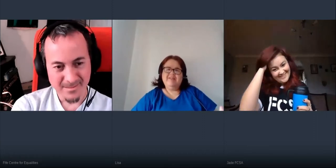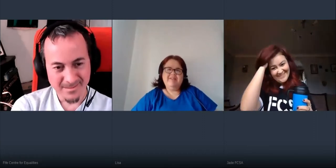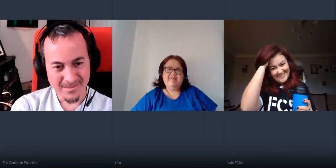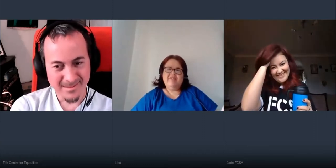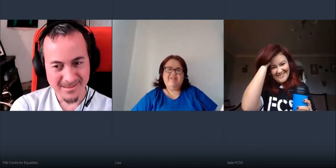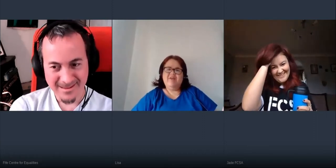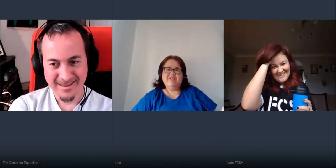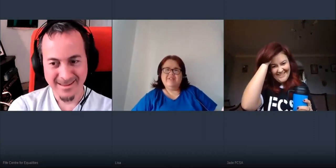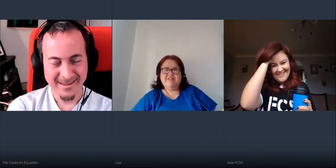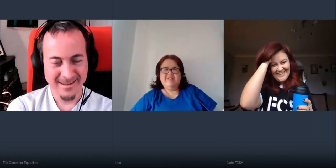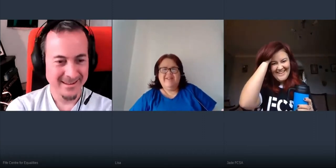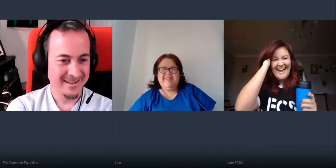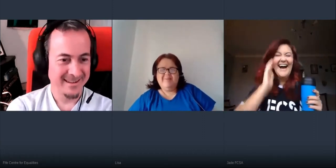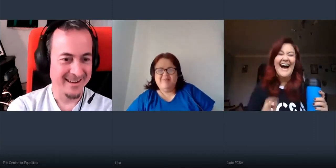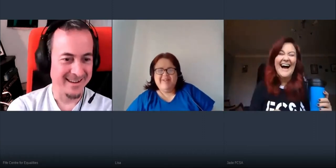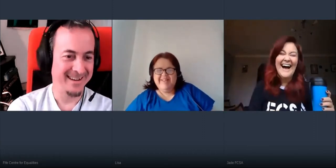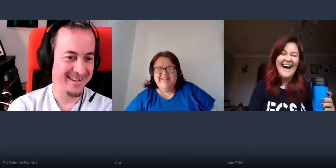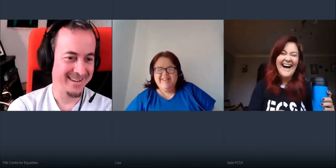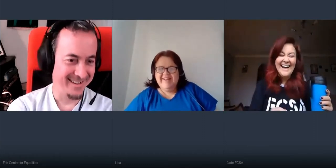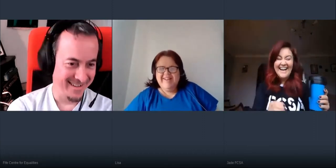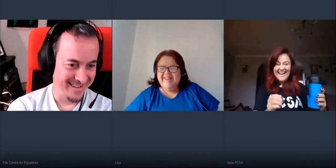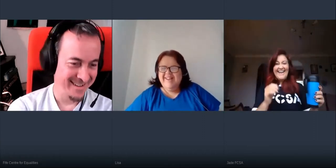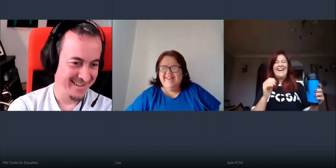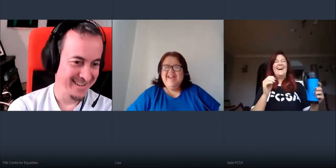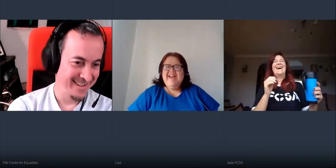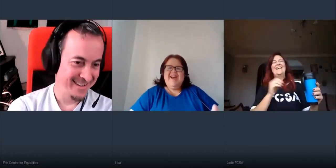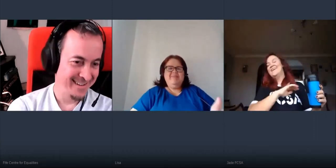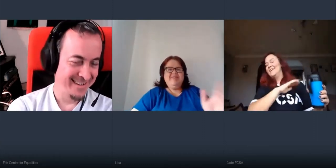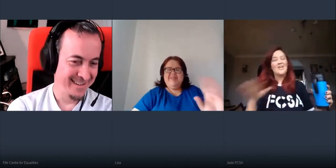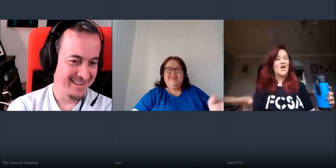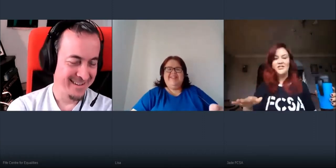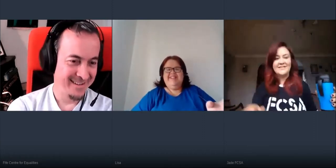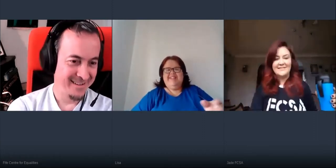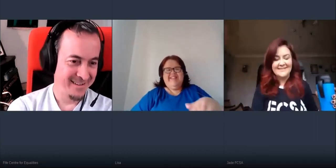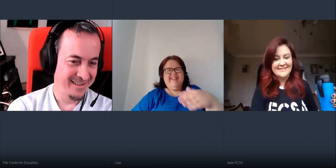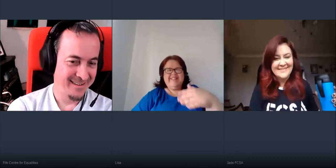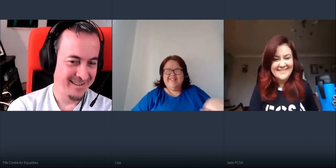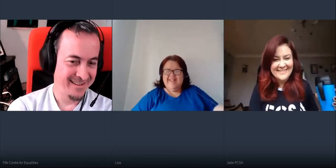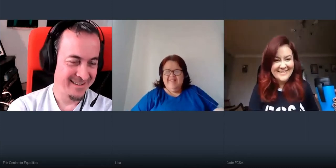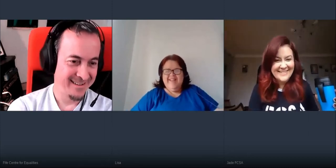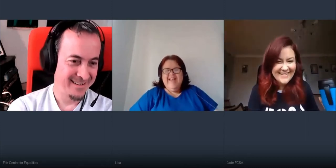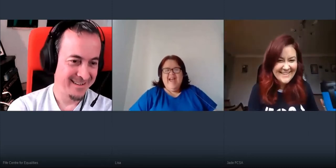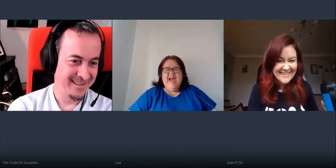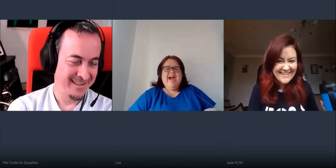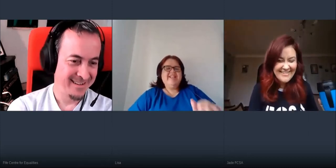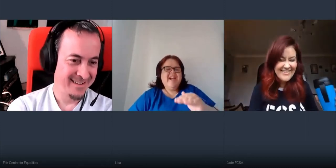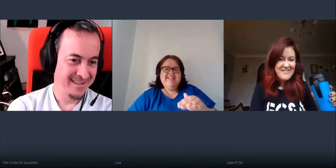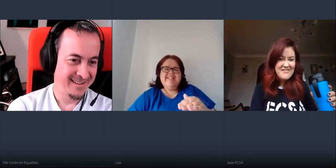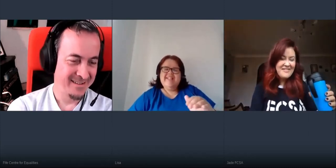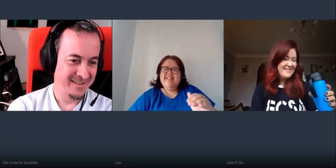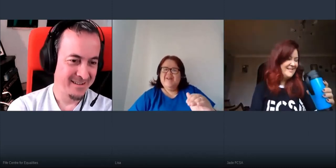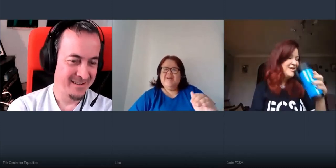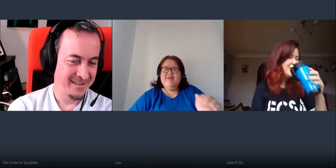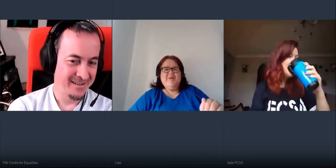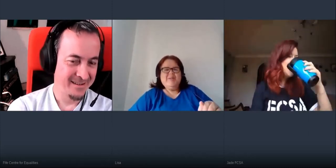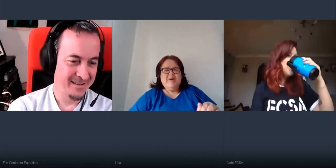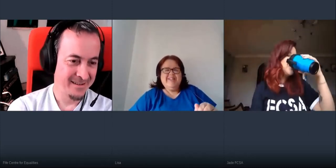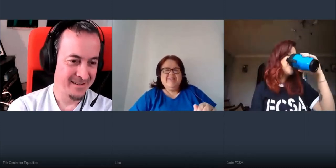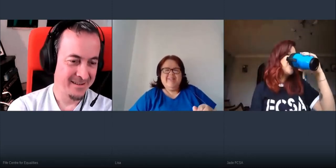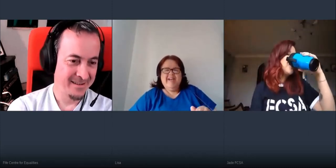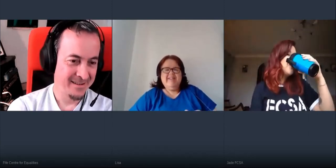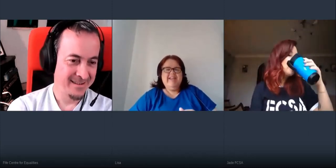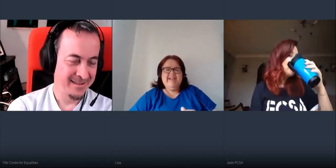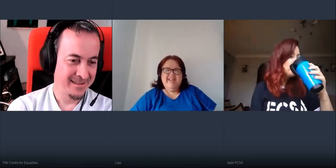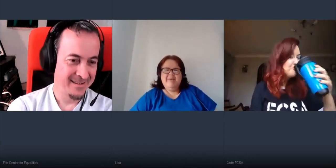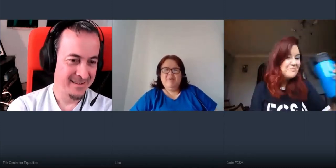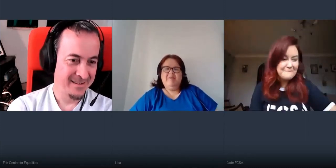five colleges at the moment i'm sorry to say i tried to close one of them